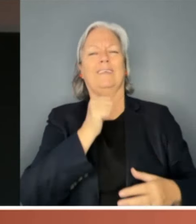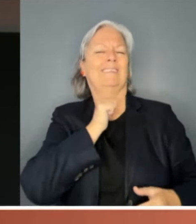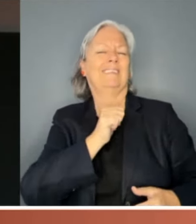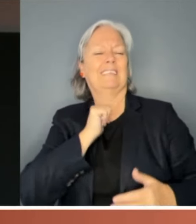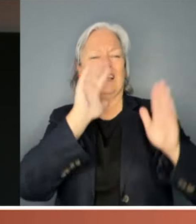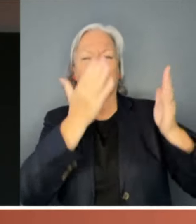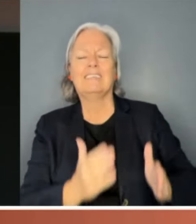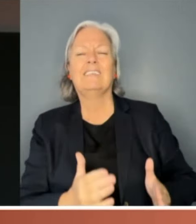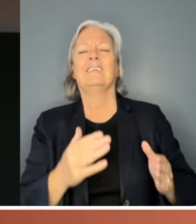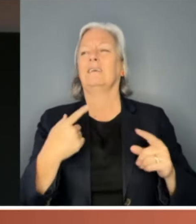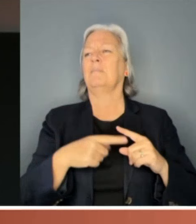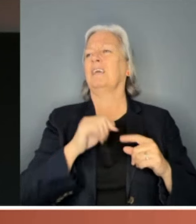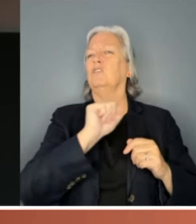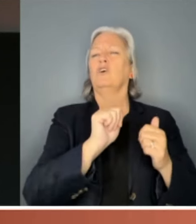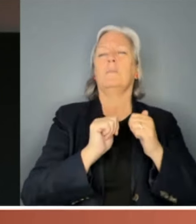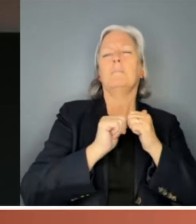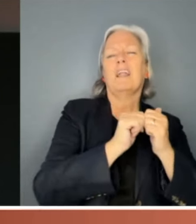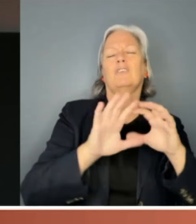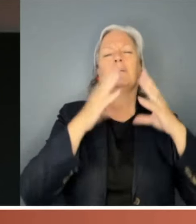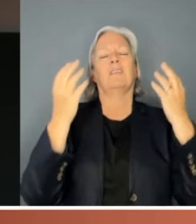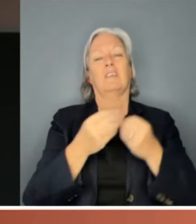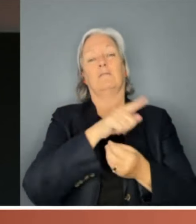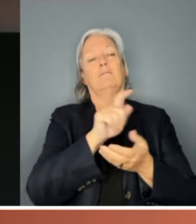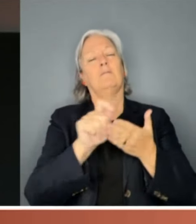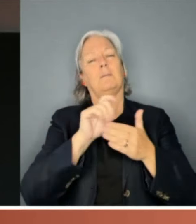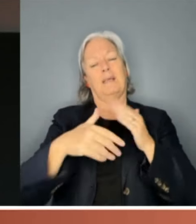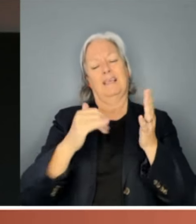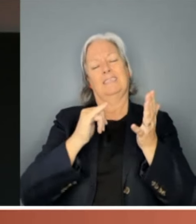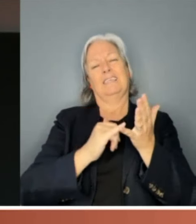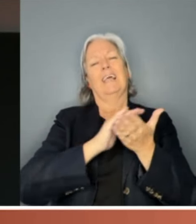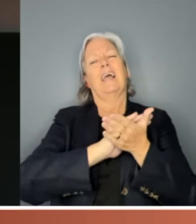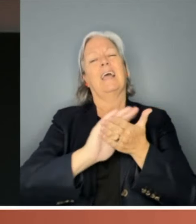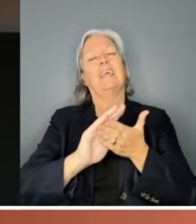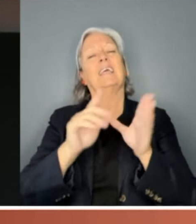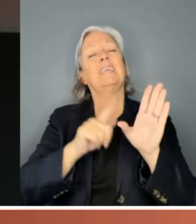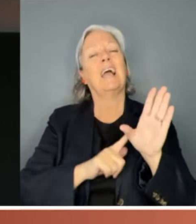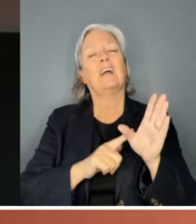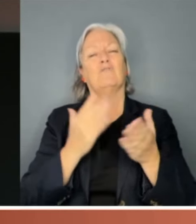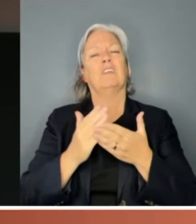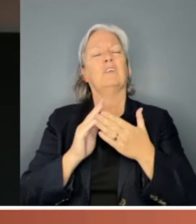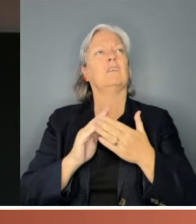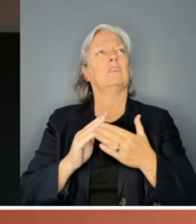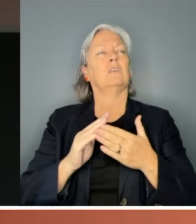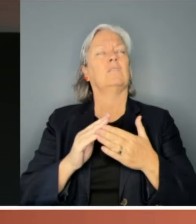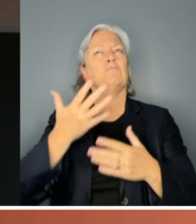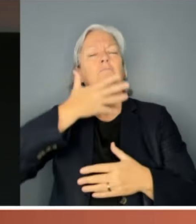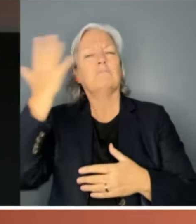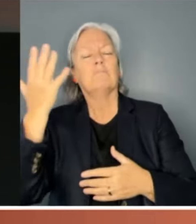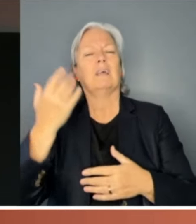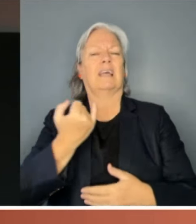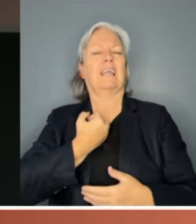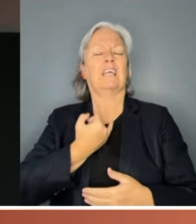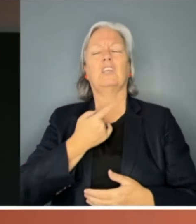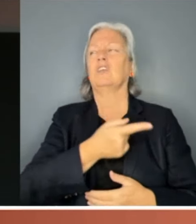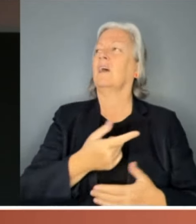partnership status, Ellis wrote about Senator Hansen Young's experience with shock and guilt, admitting she had failed to